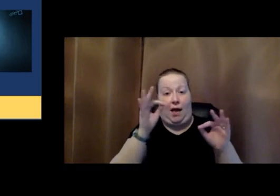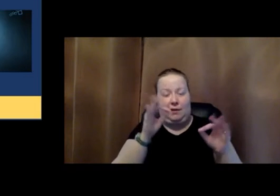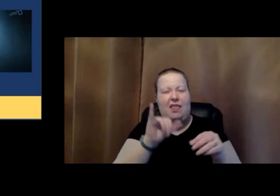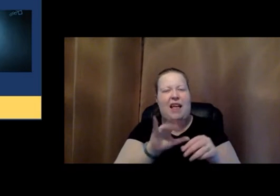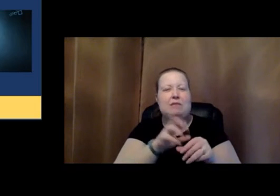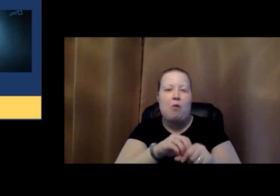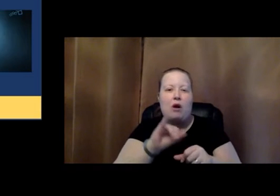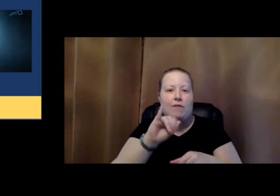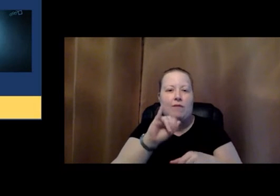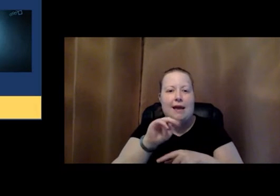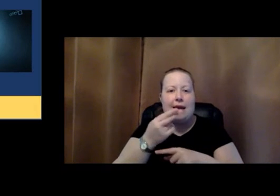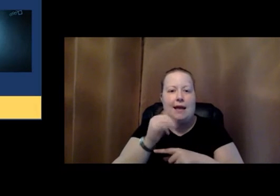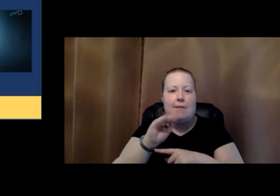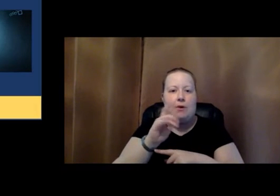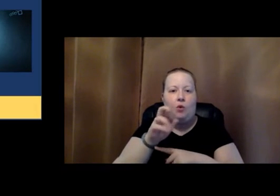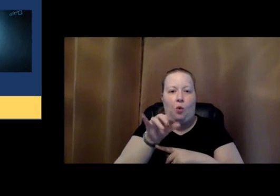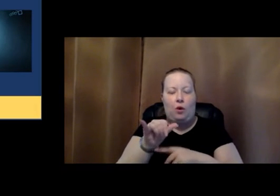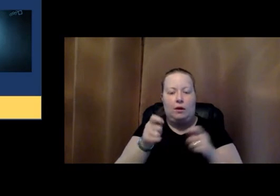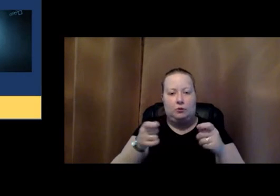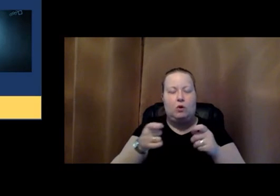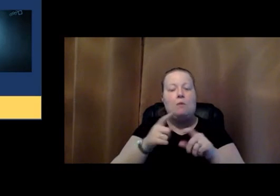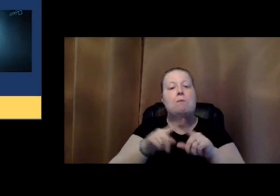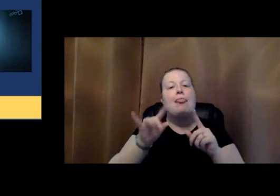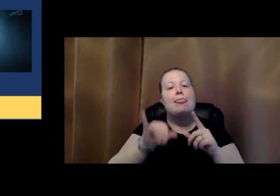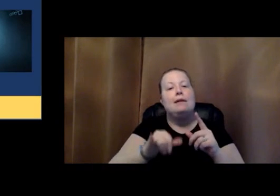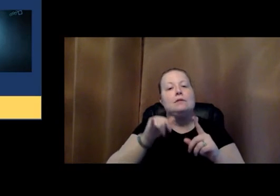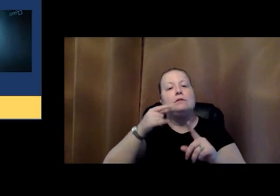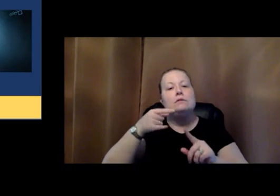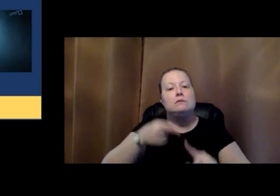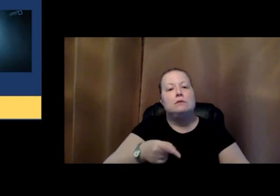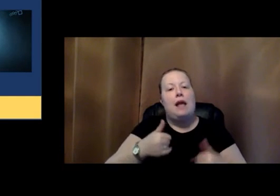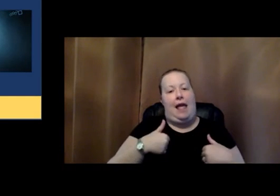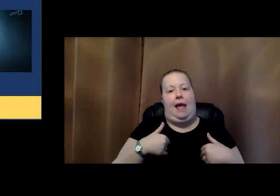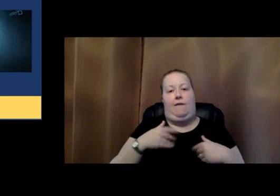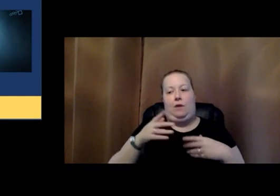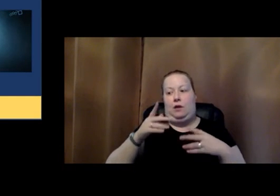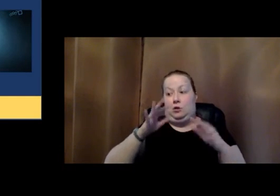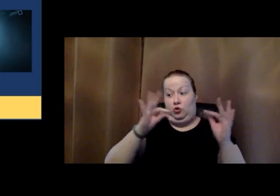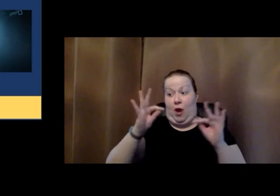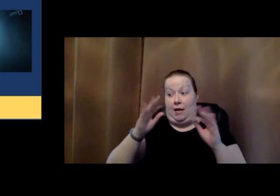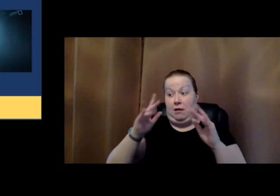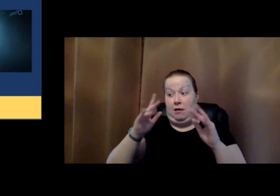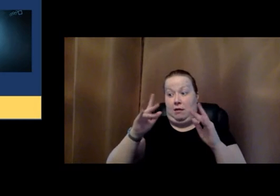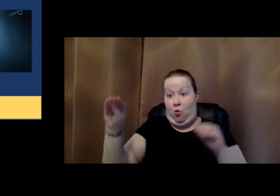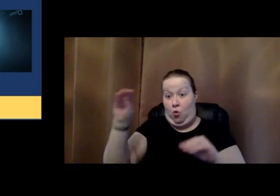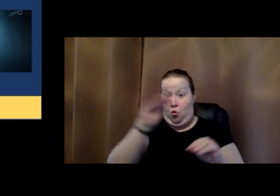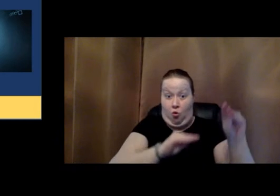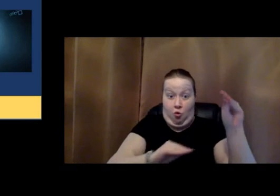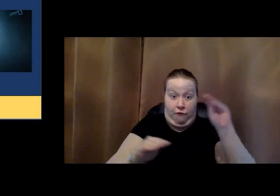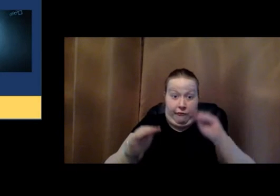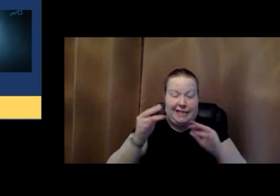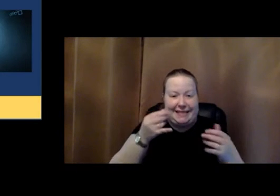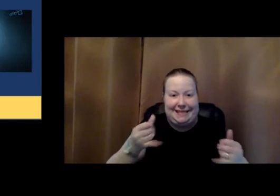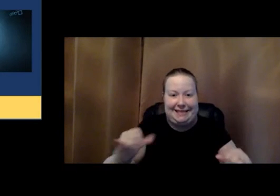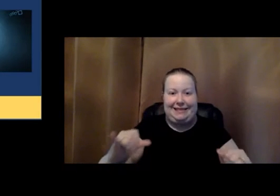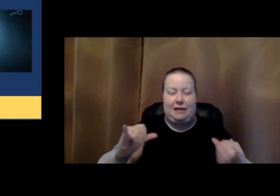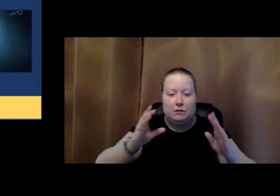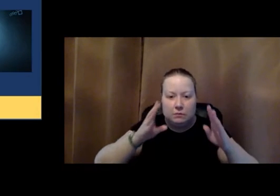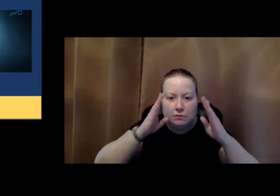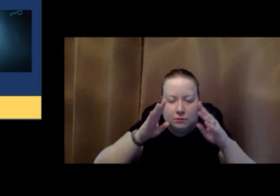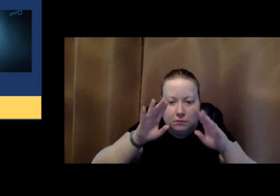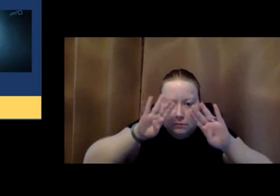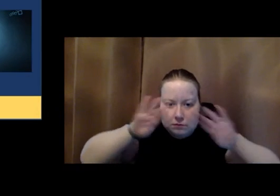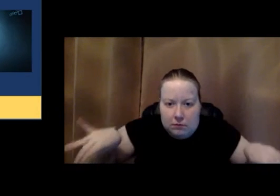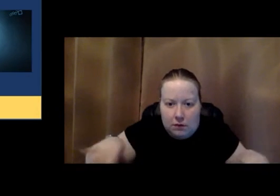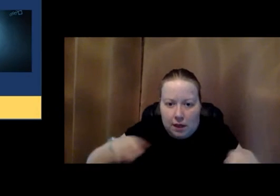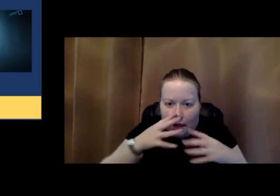specific aspect of having those distractions be in motion and still having the child have sufficient attention skills to be able to ignore